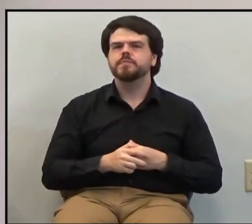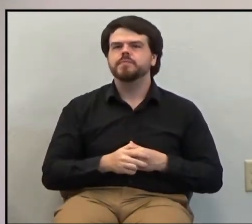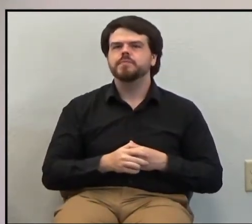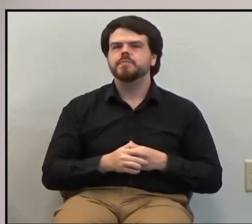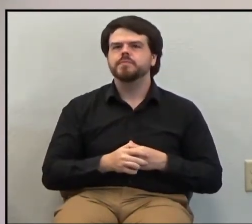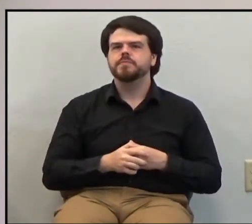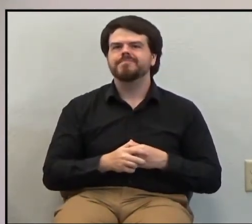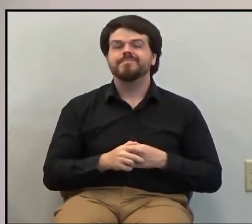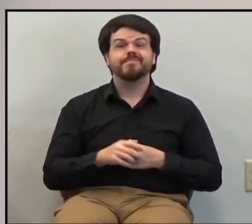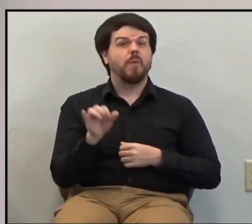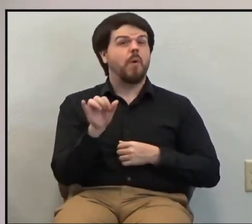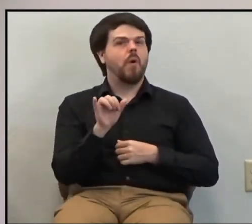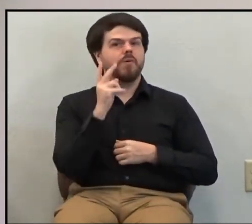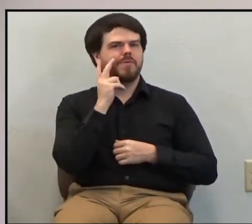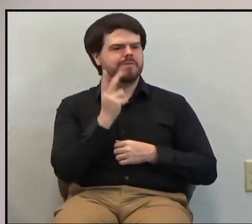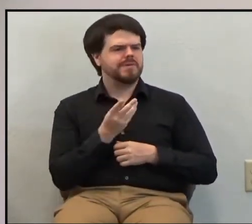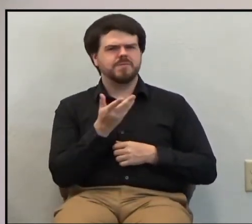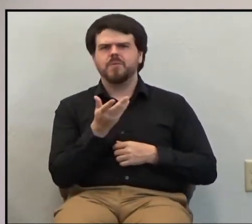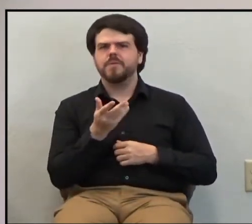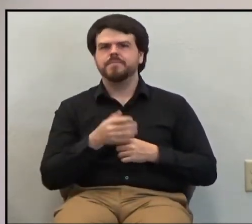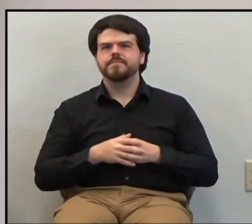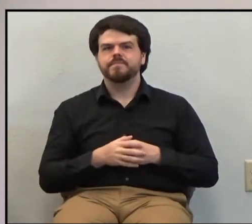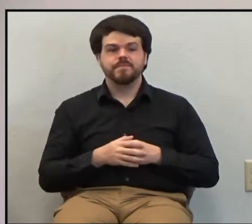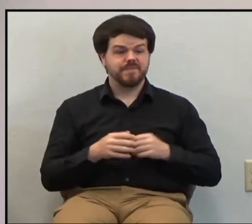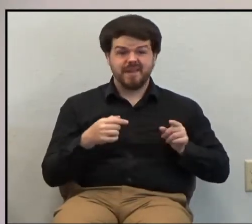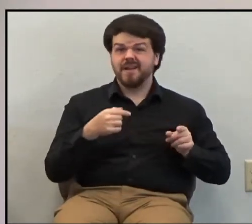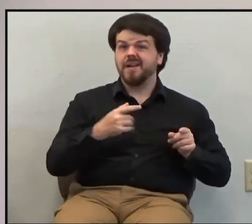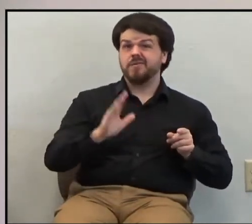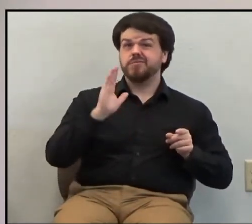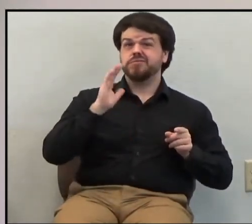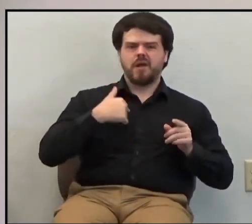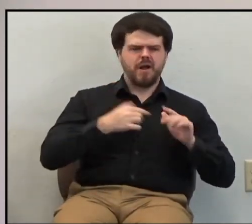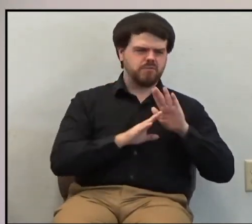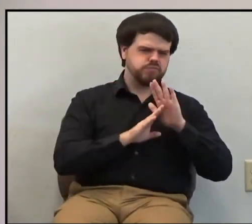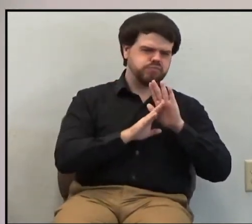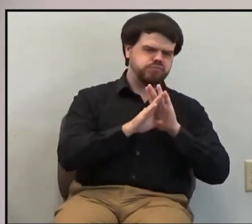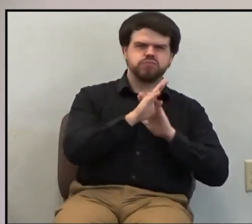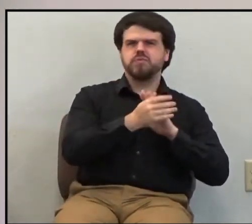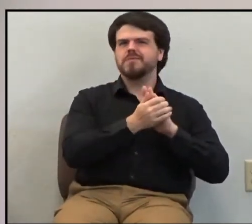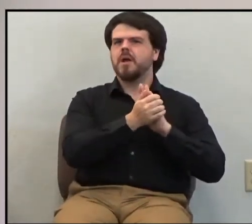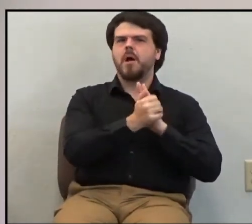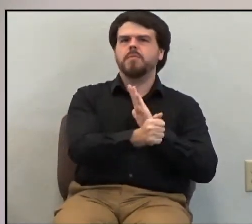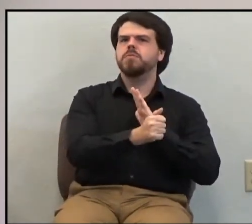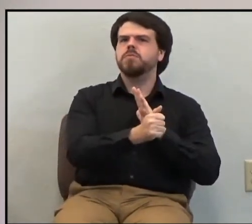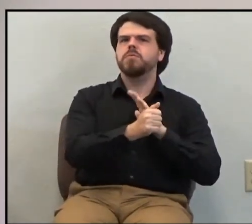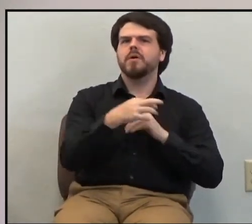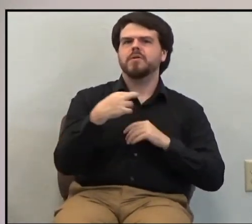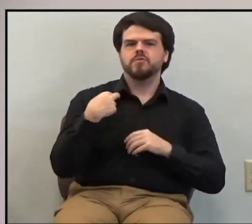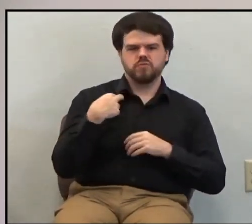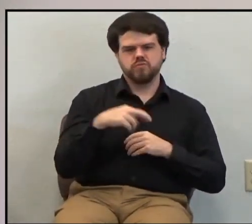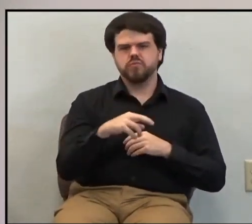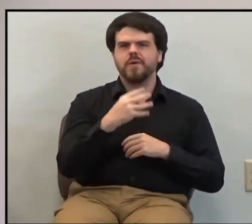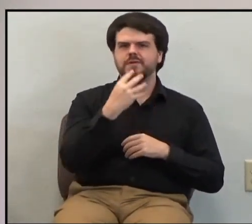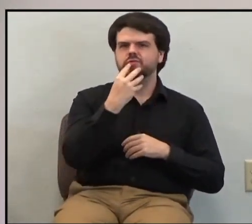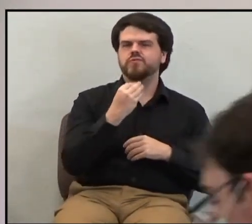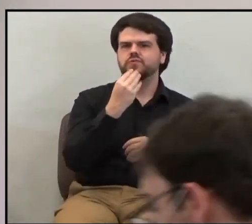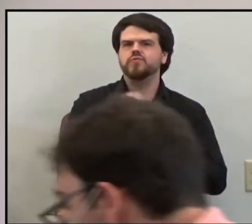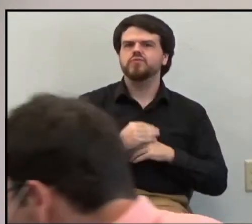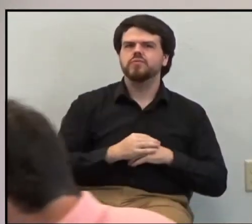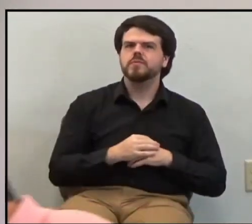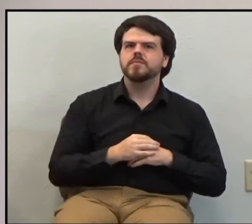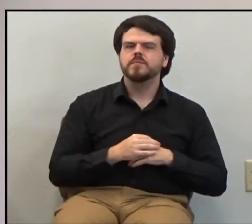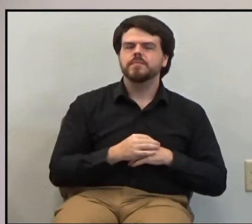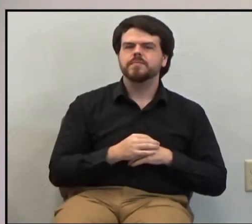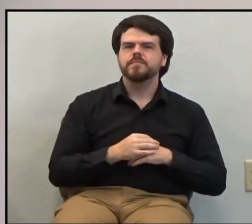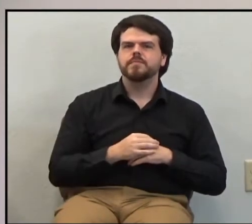But we also see from this, when he says, was advancing in Judaism beyond many of the men of my own age,